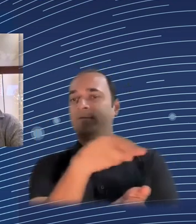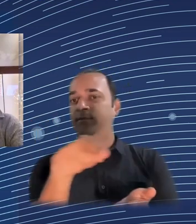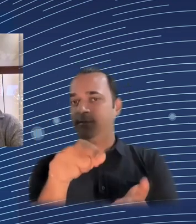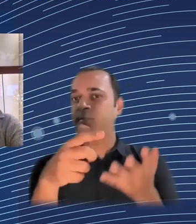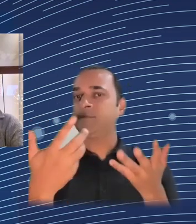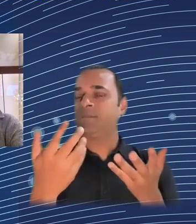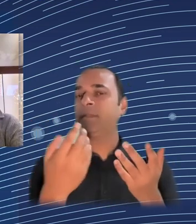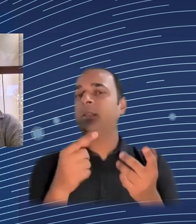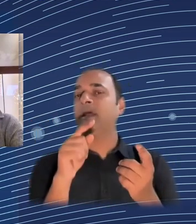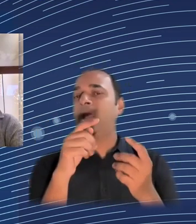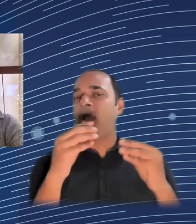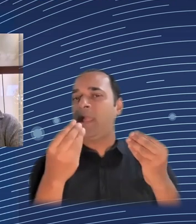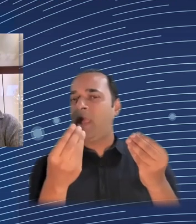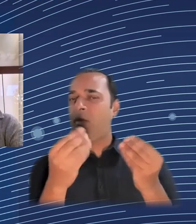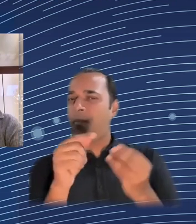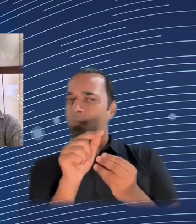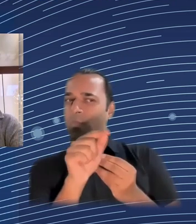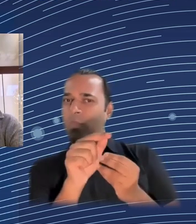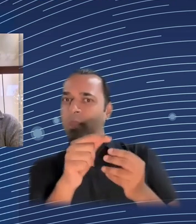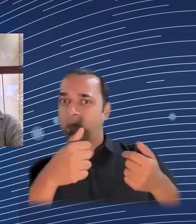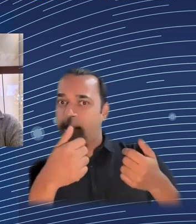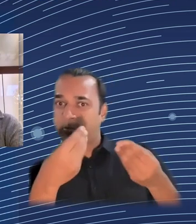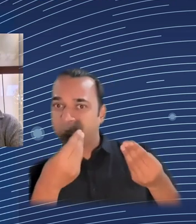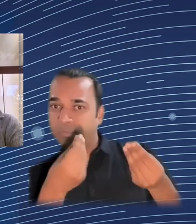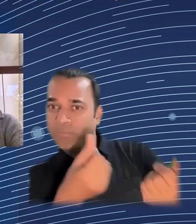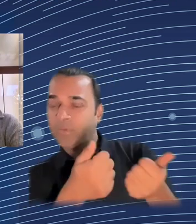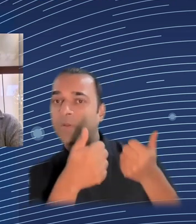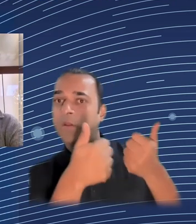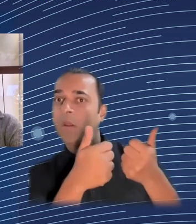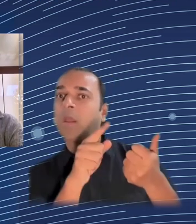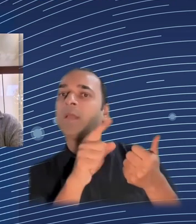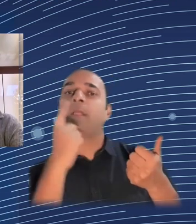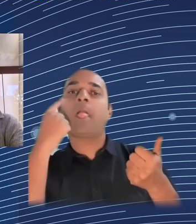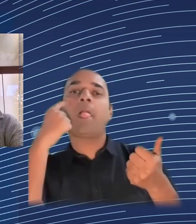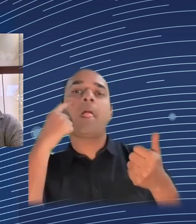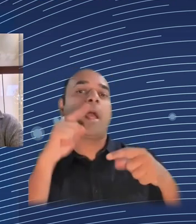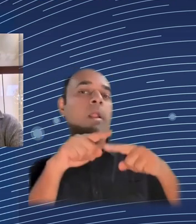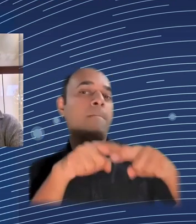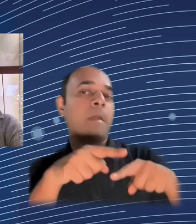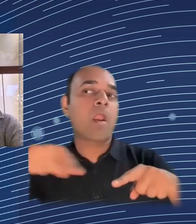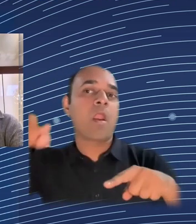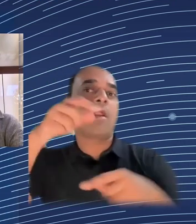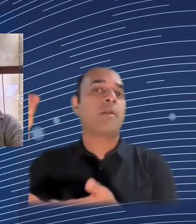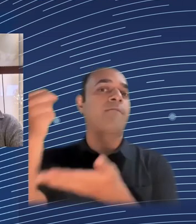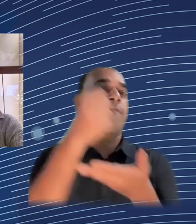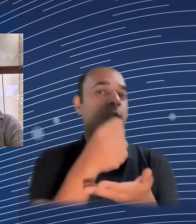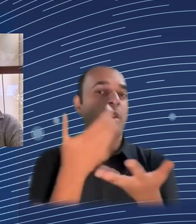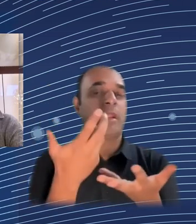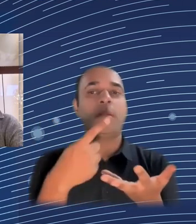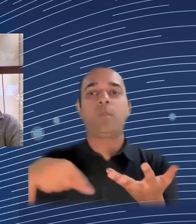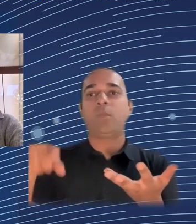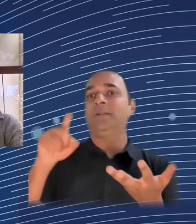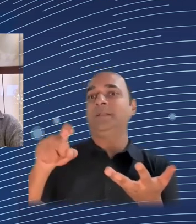researcher for the University of Luxembourg. I wanted to ask you specifically with regards to the AI Act